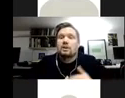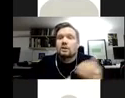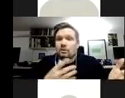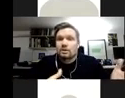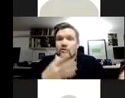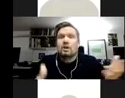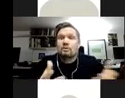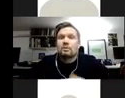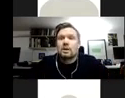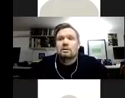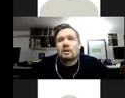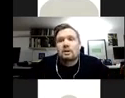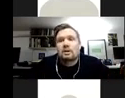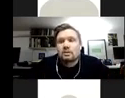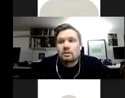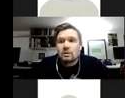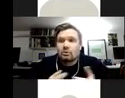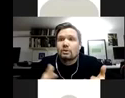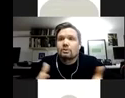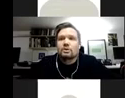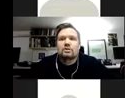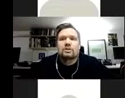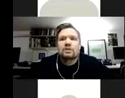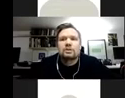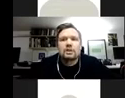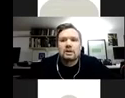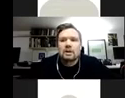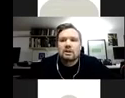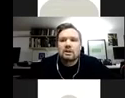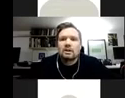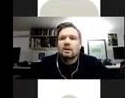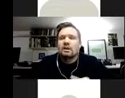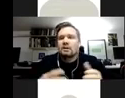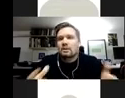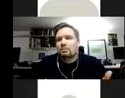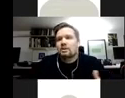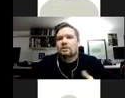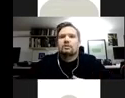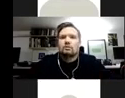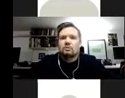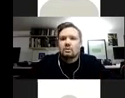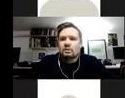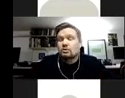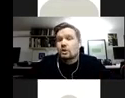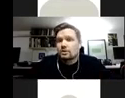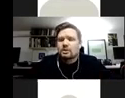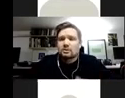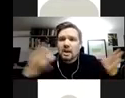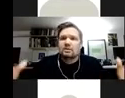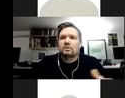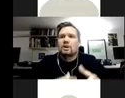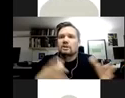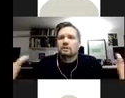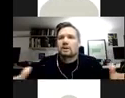objects of art and draw from that wonderful research that's been done in that area. This project also is trying to